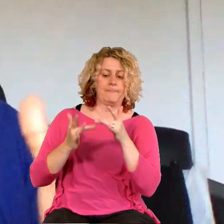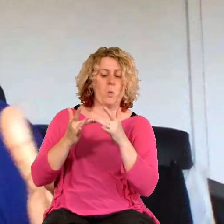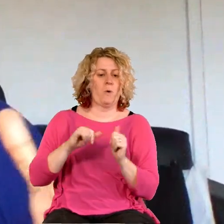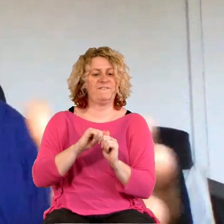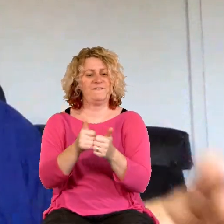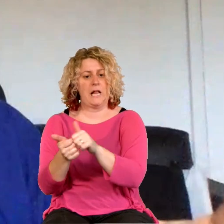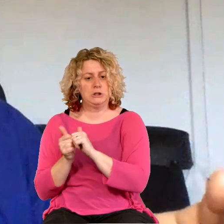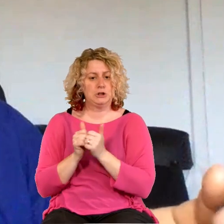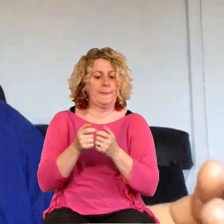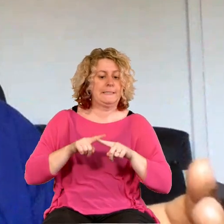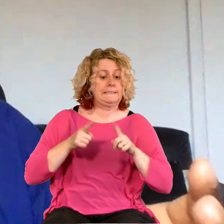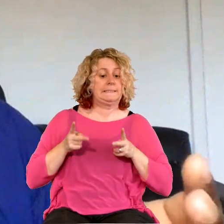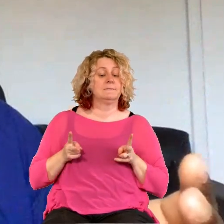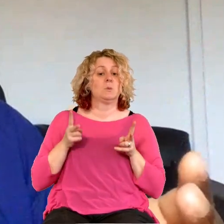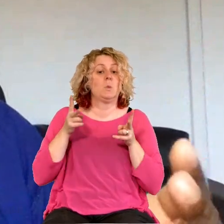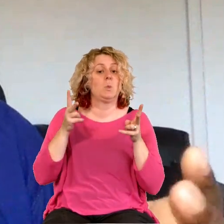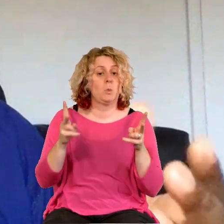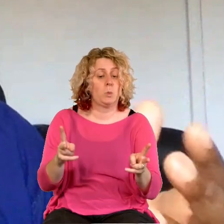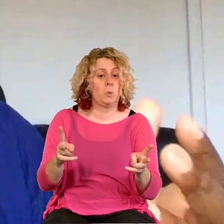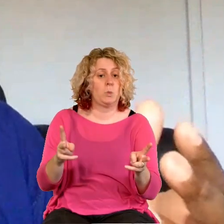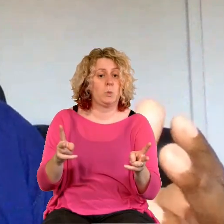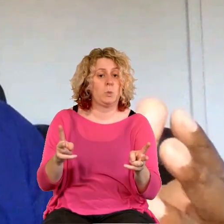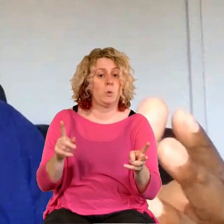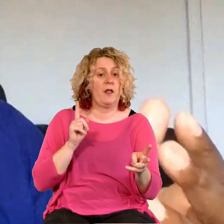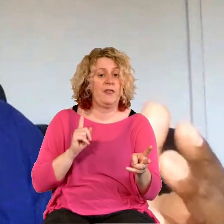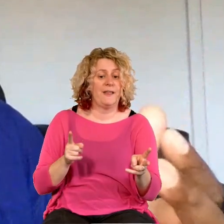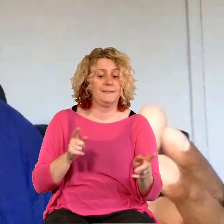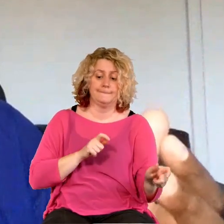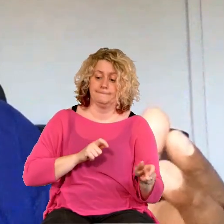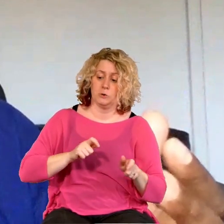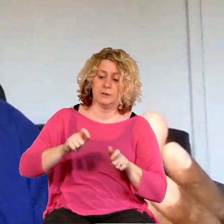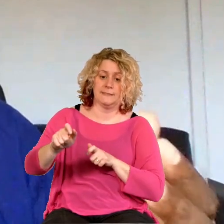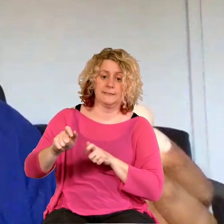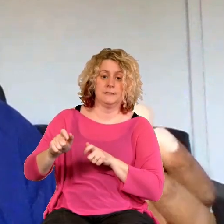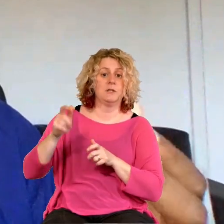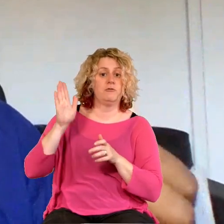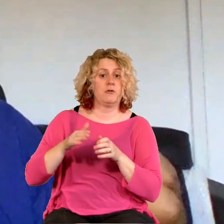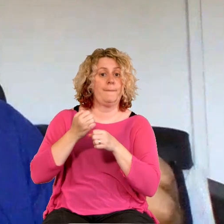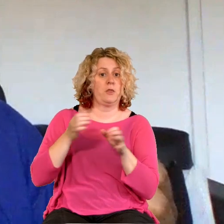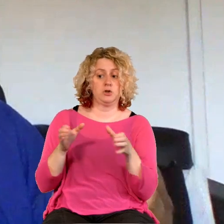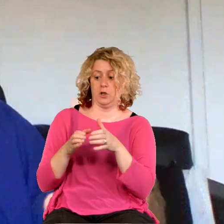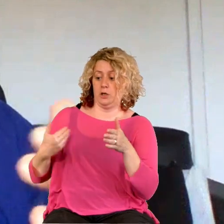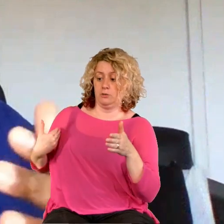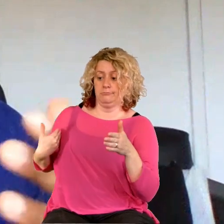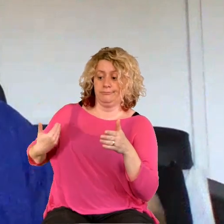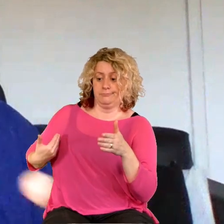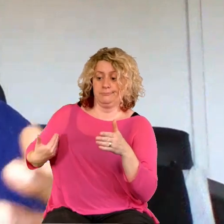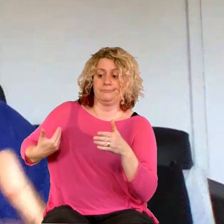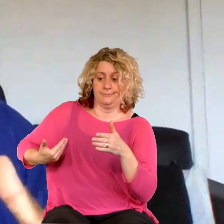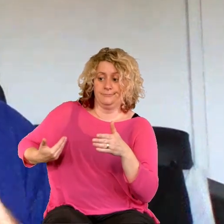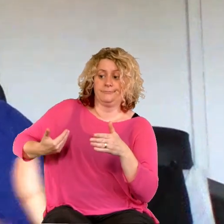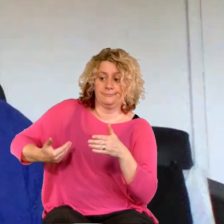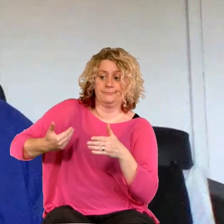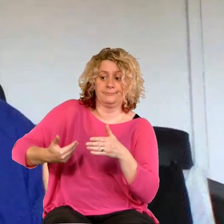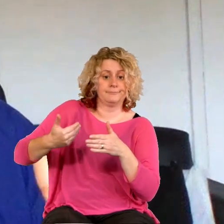another, albeit remotely, there's a sense of consistency with the church of ages. And it's a genuine